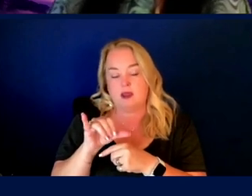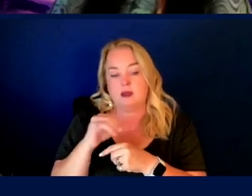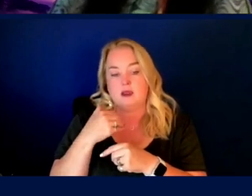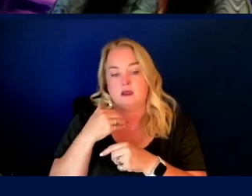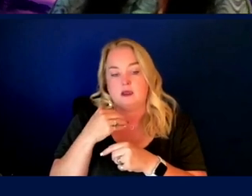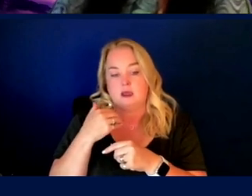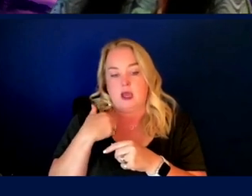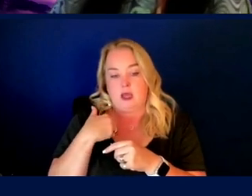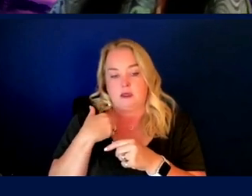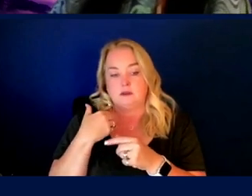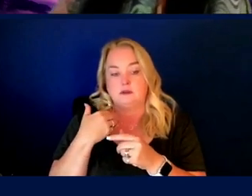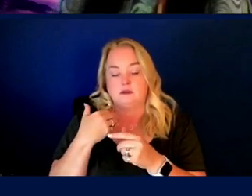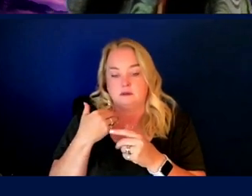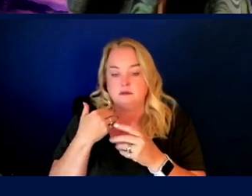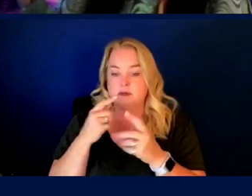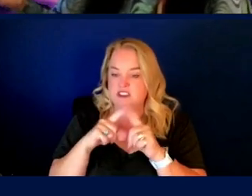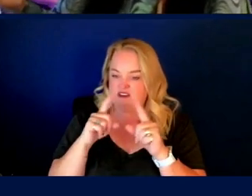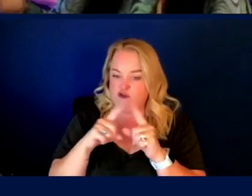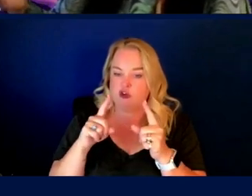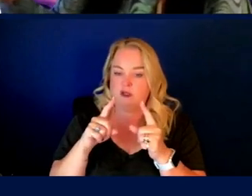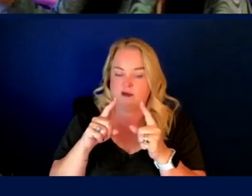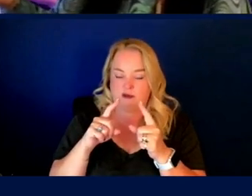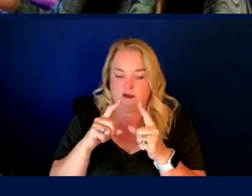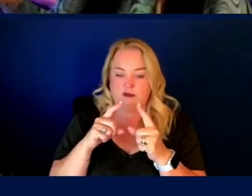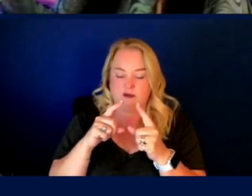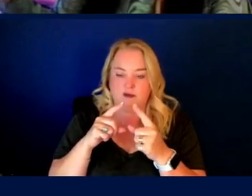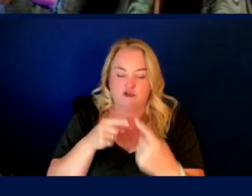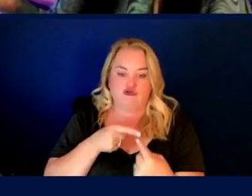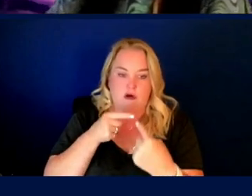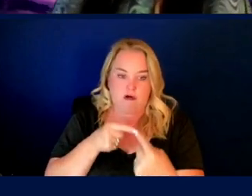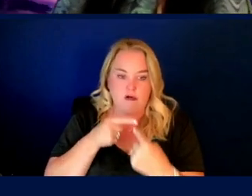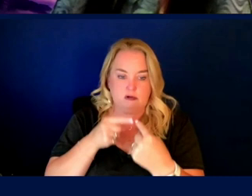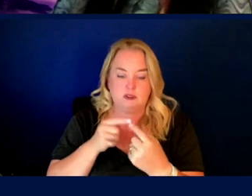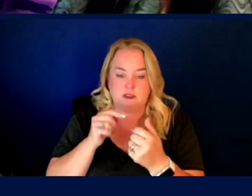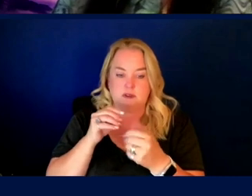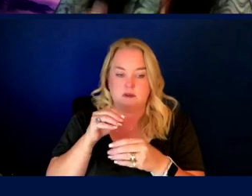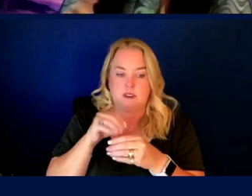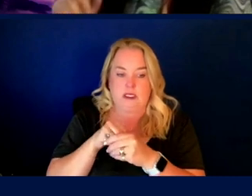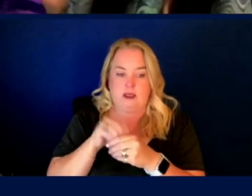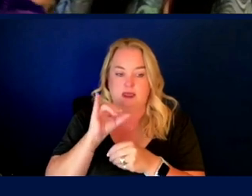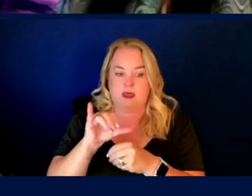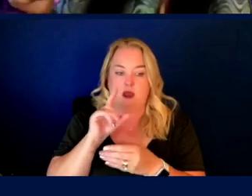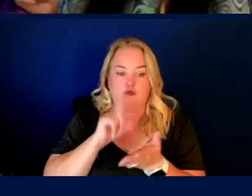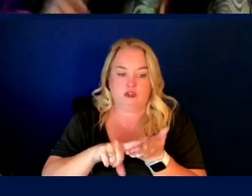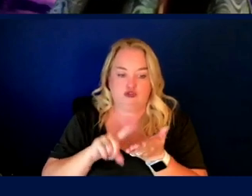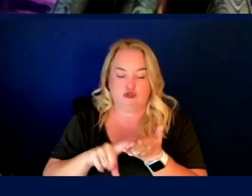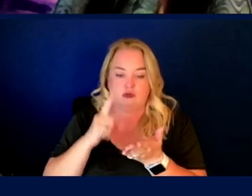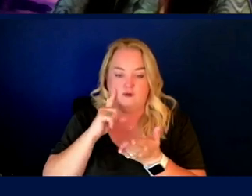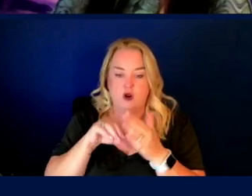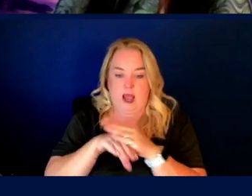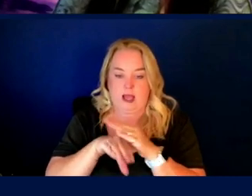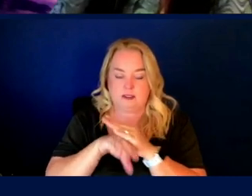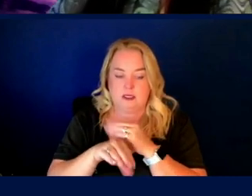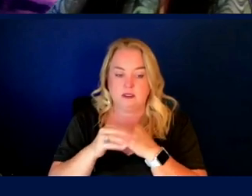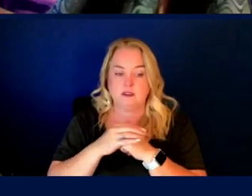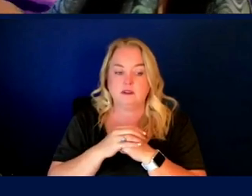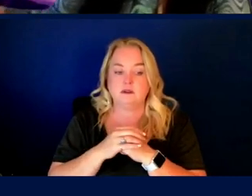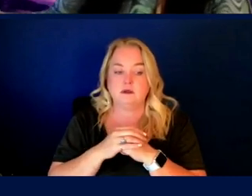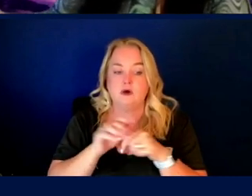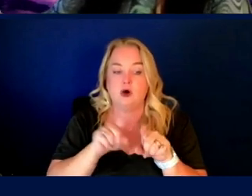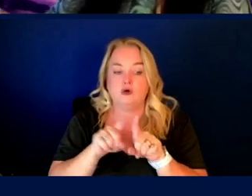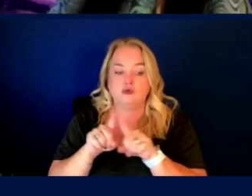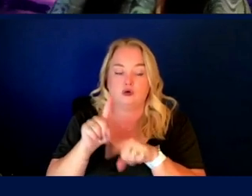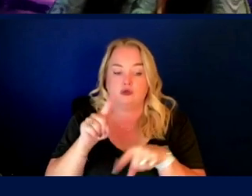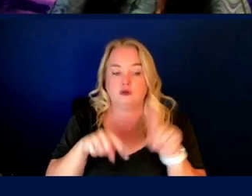known constraints in regards to volume. So the sheer amount that exists in the world, uh, in terms of access, which I'll touch on in a moment, as well as